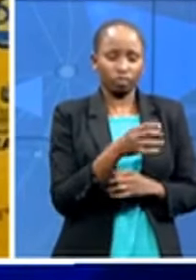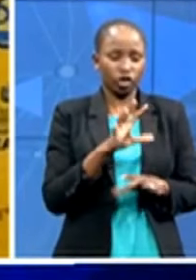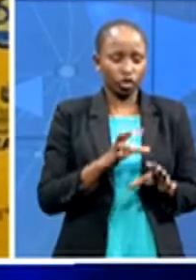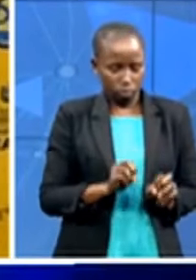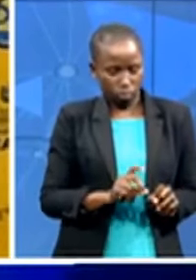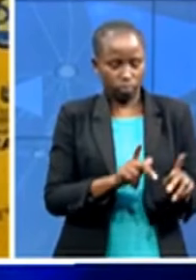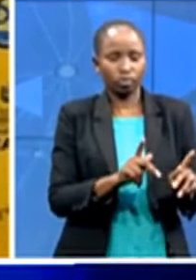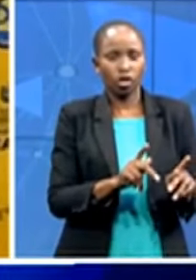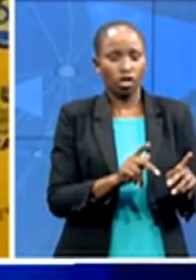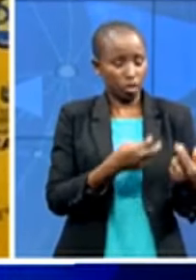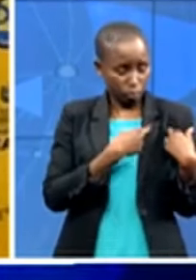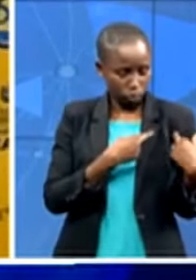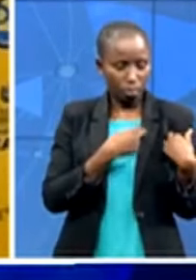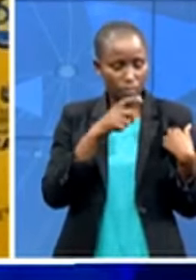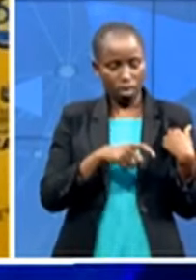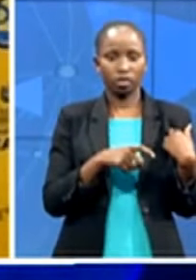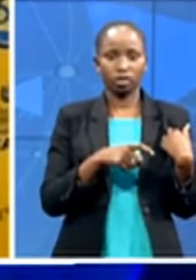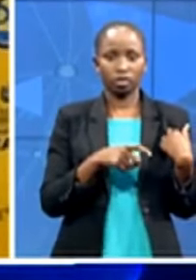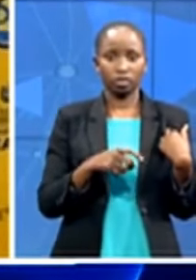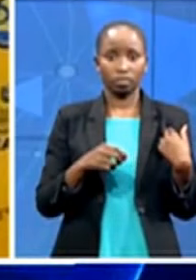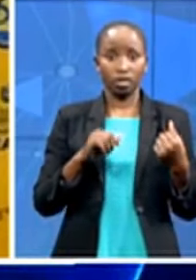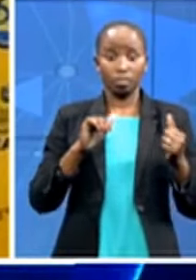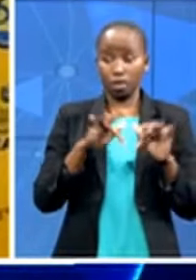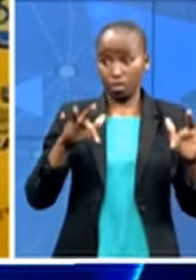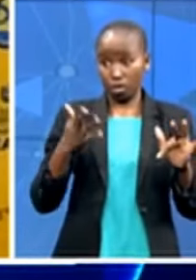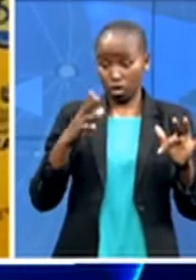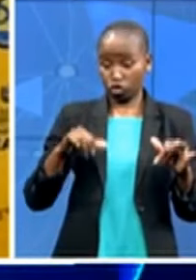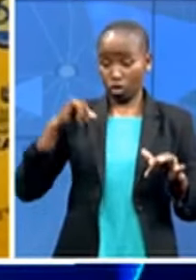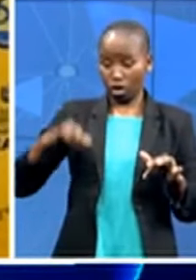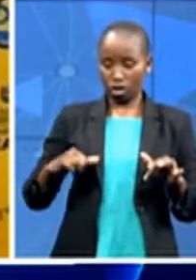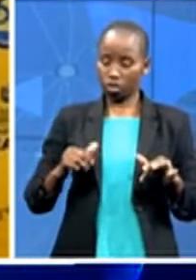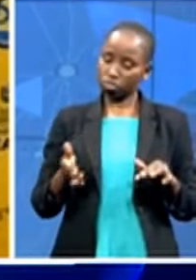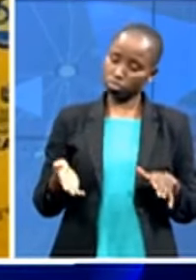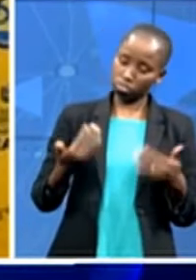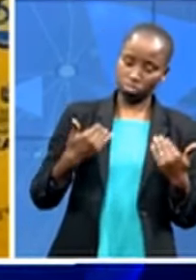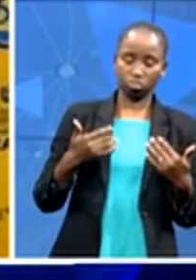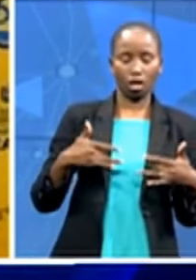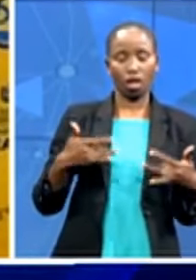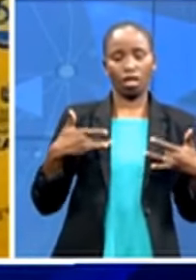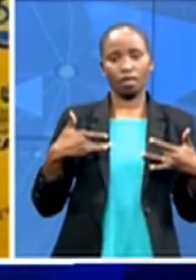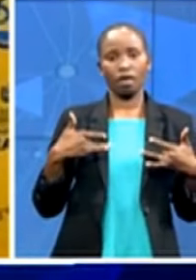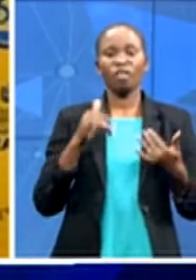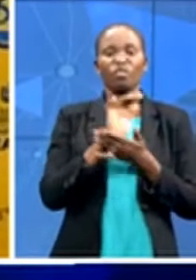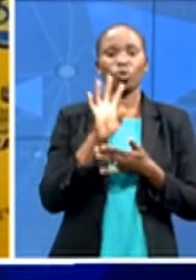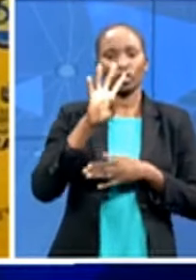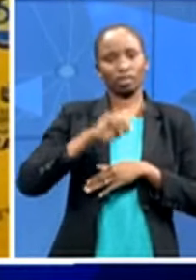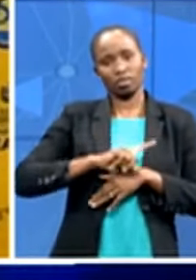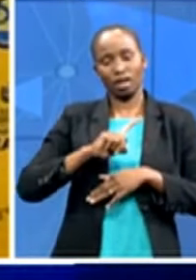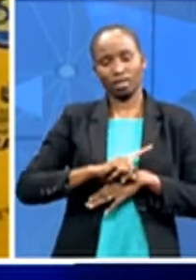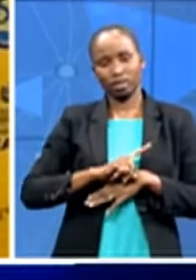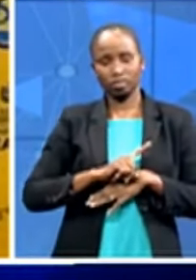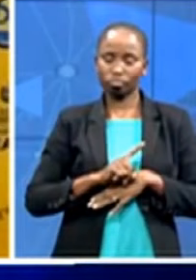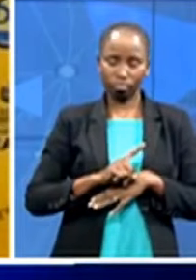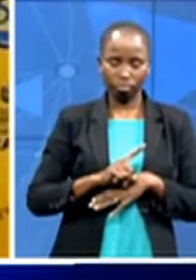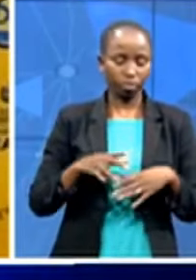for that 14 days that meant already we are ahead of our peers because what what was